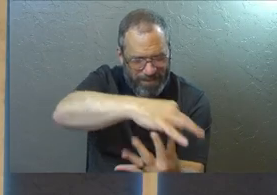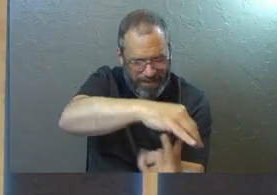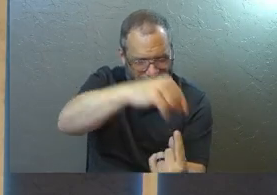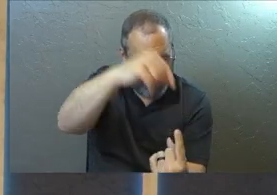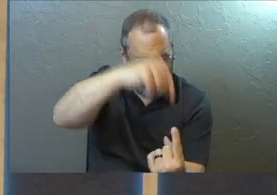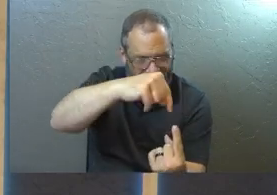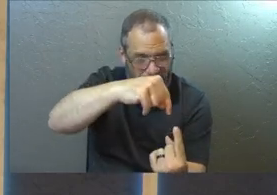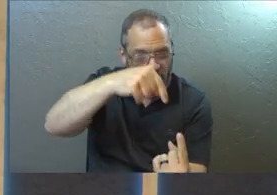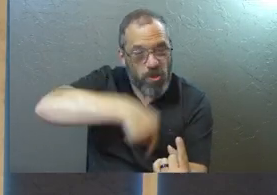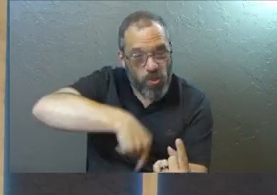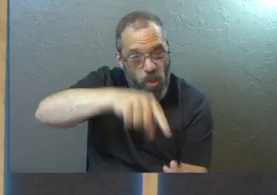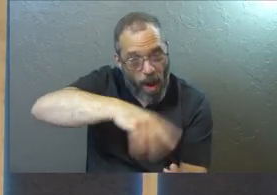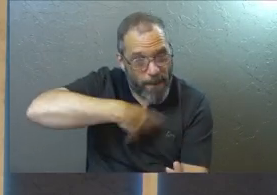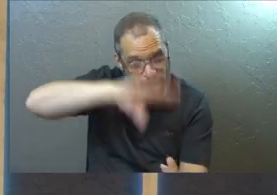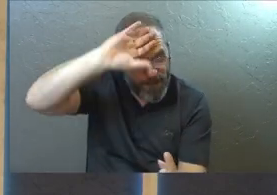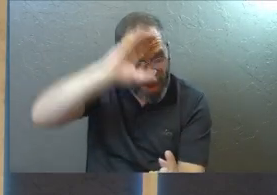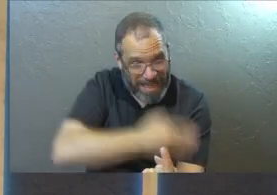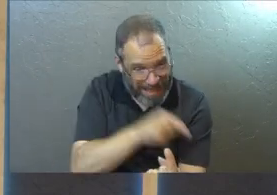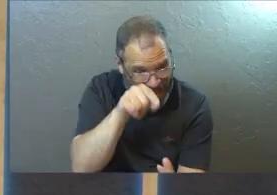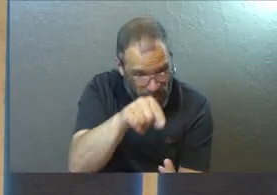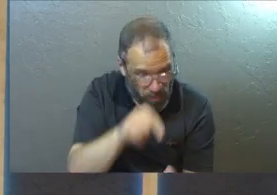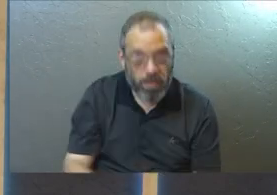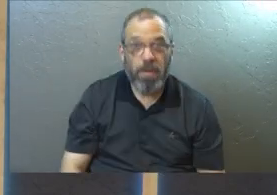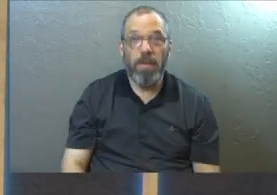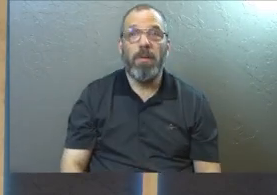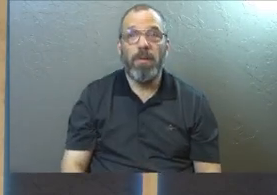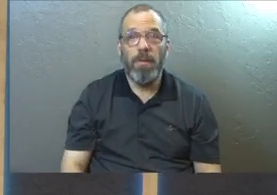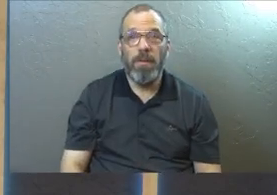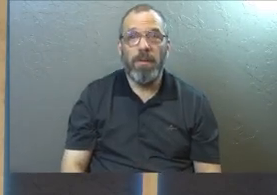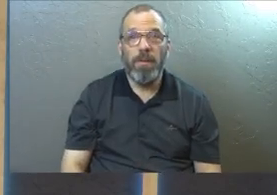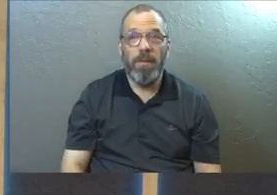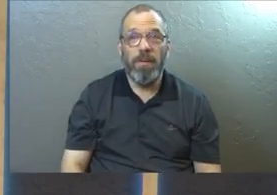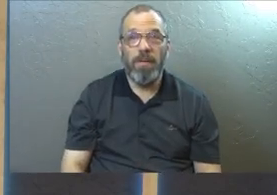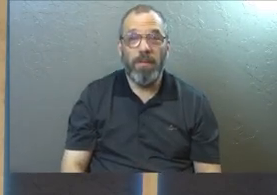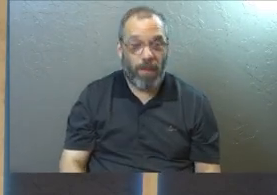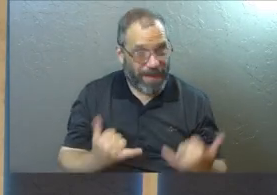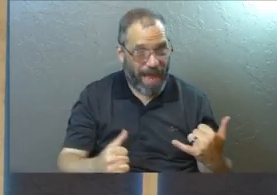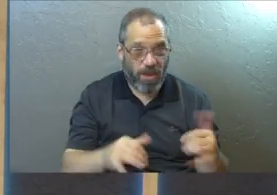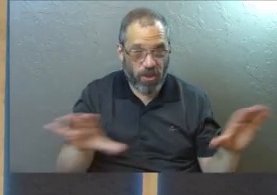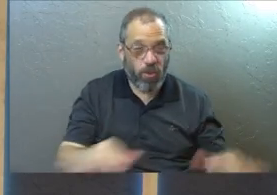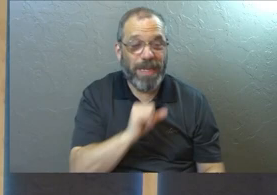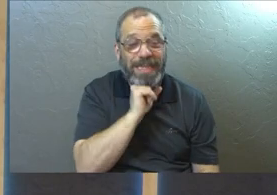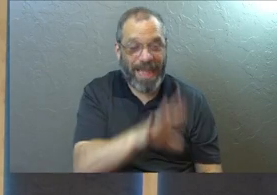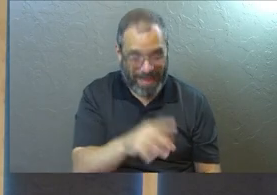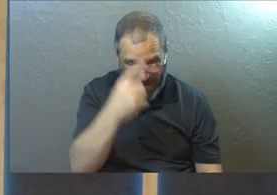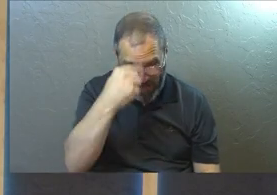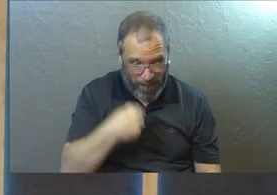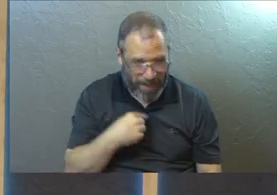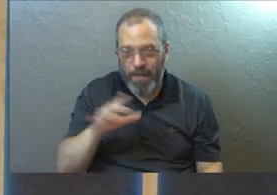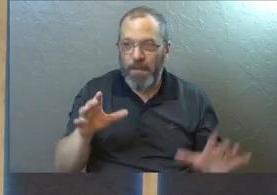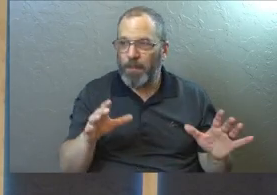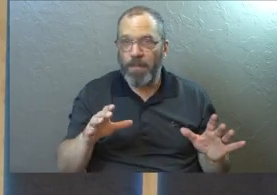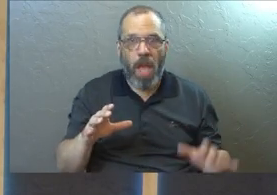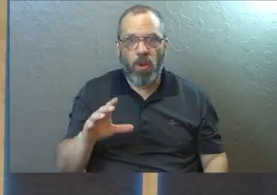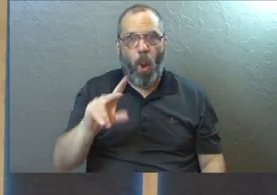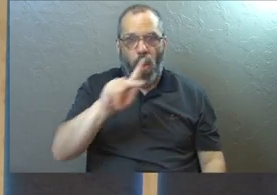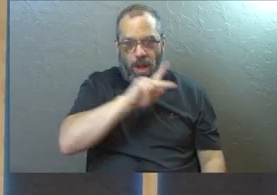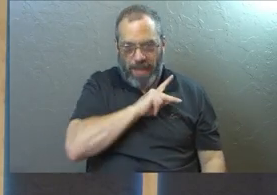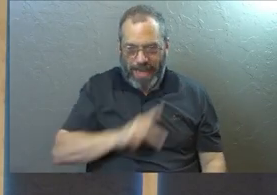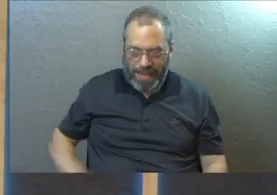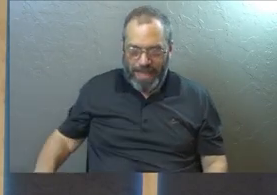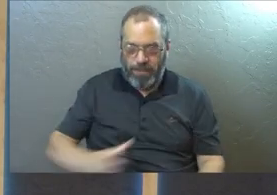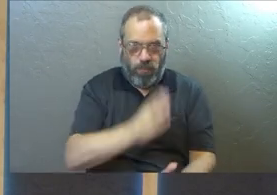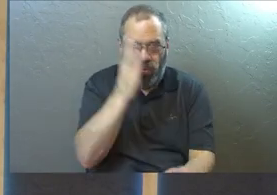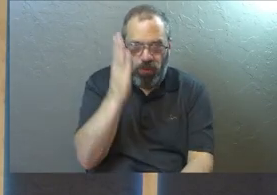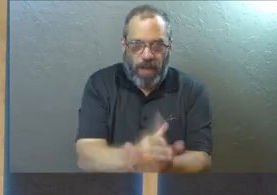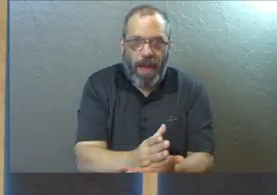Amen. When you peel everything else away. And by the way, you're not doing anything for me right now. It's, it's not like the kingdom of God just came